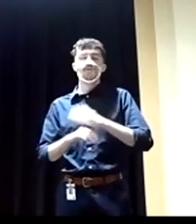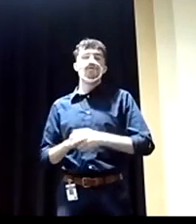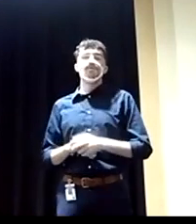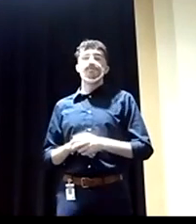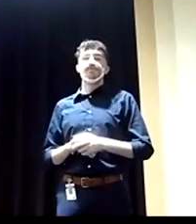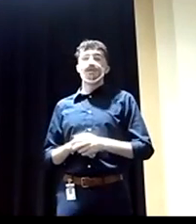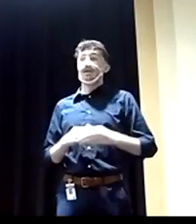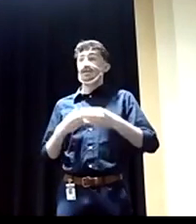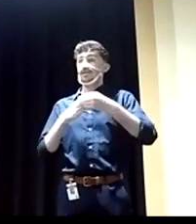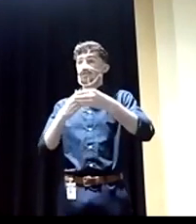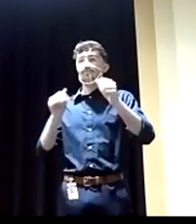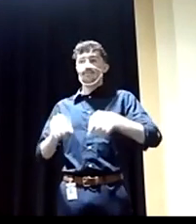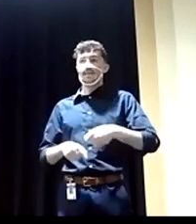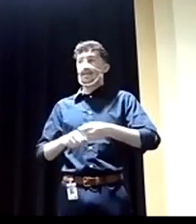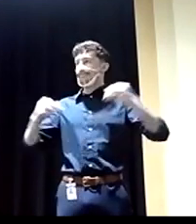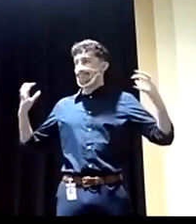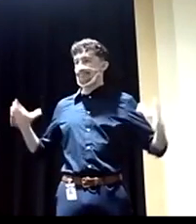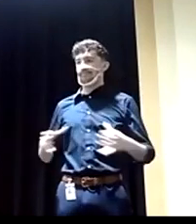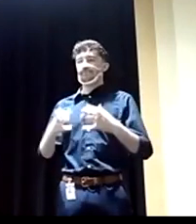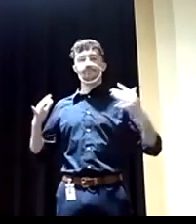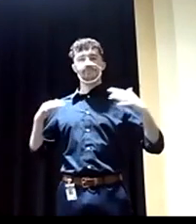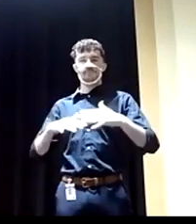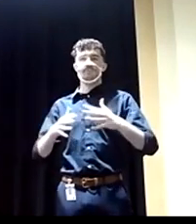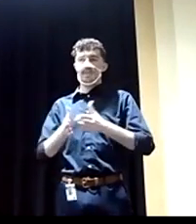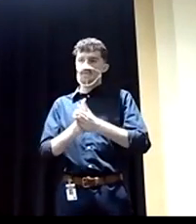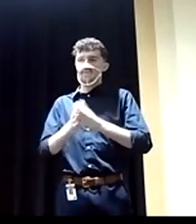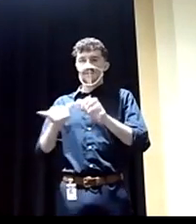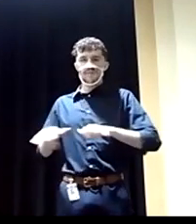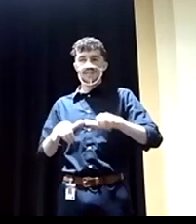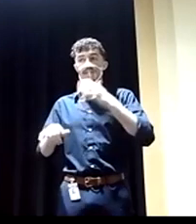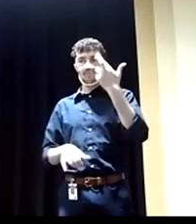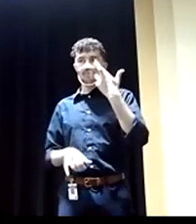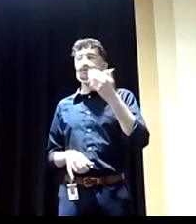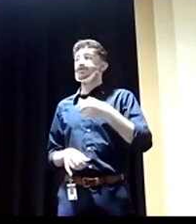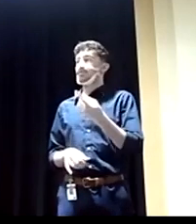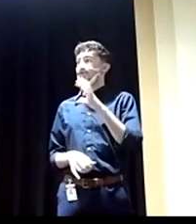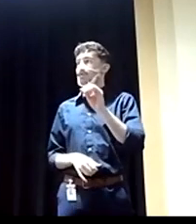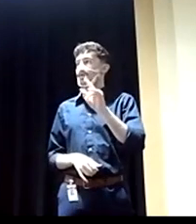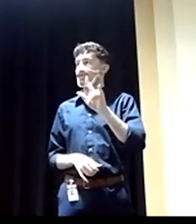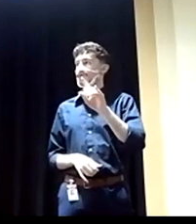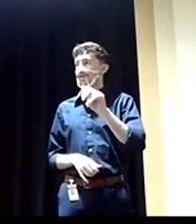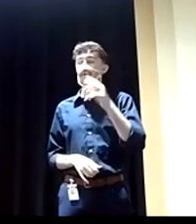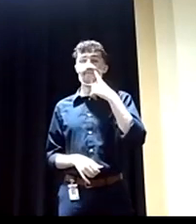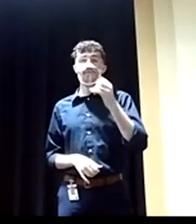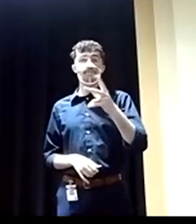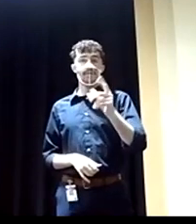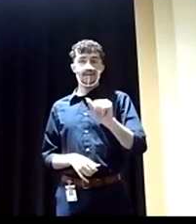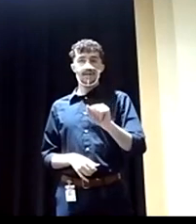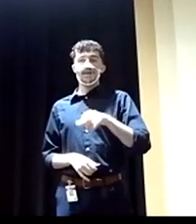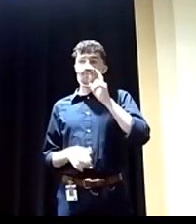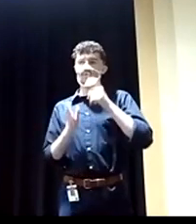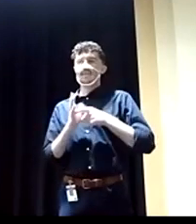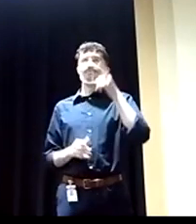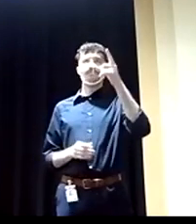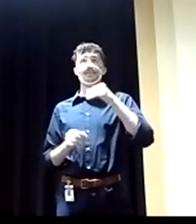can bring people together. And we've done that in this campaign, bringing together a gold coalition from all across the Commonwealth, organized labor, elected officials,